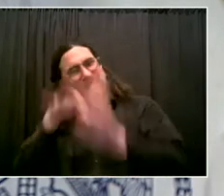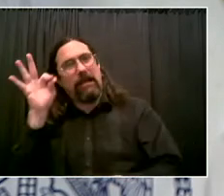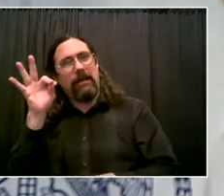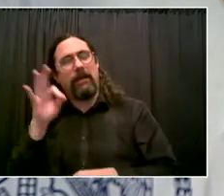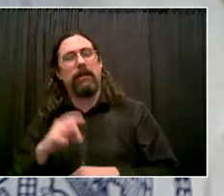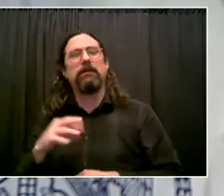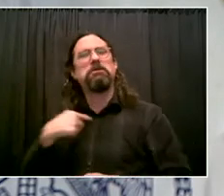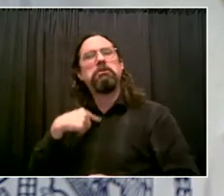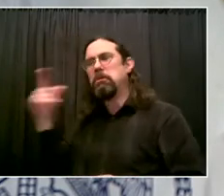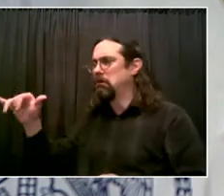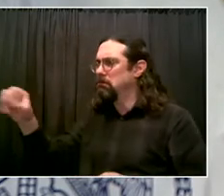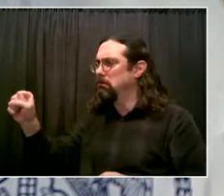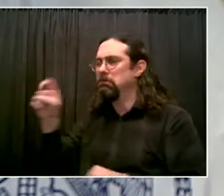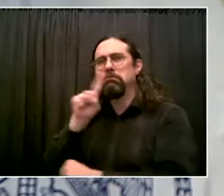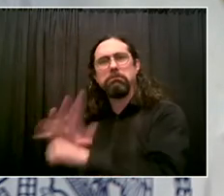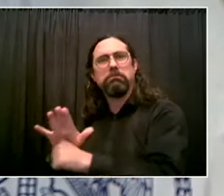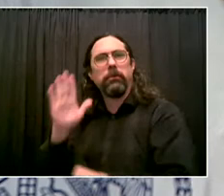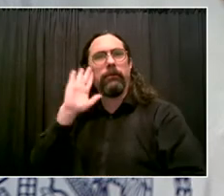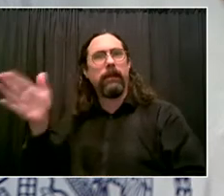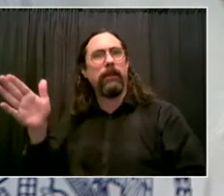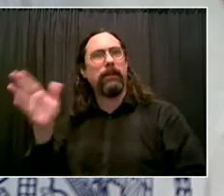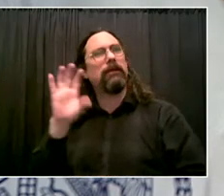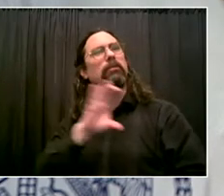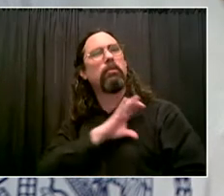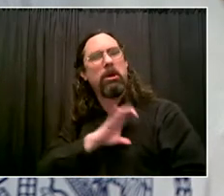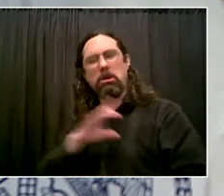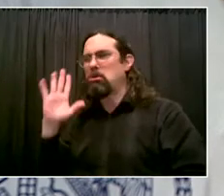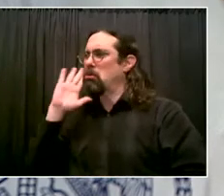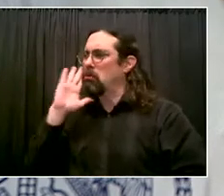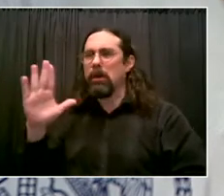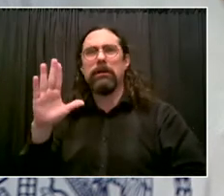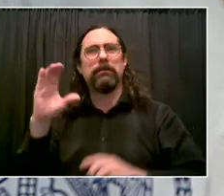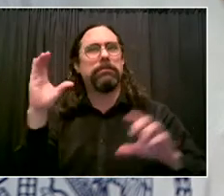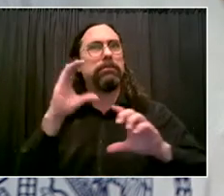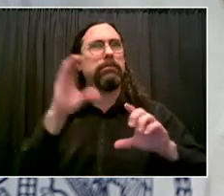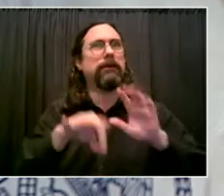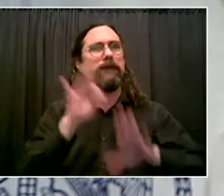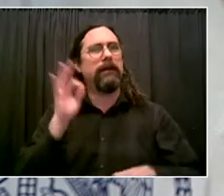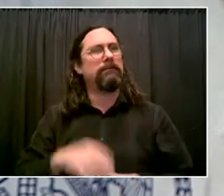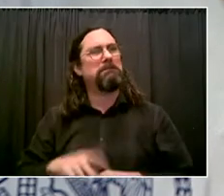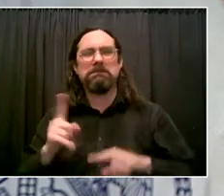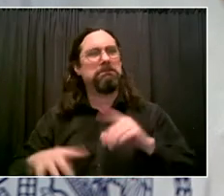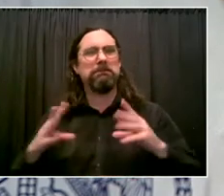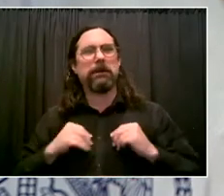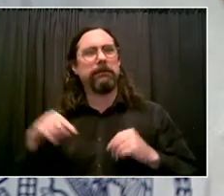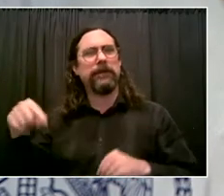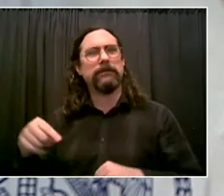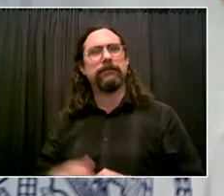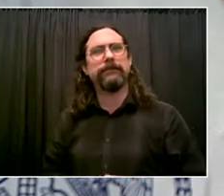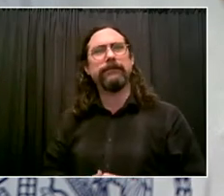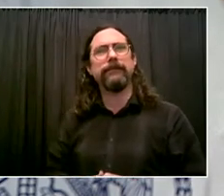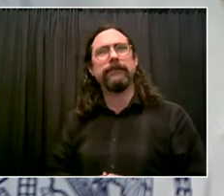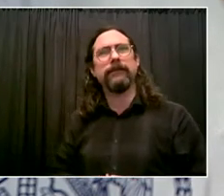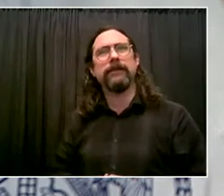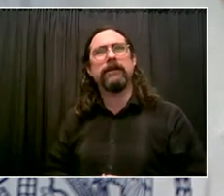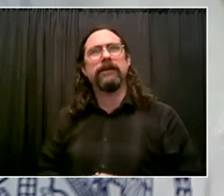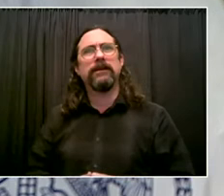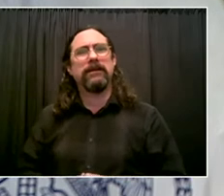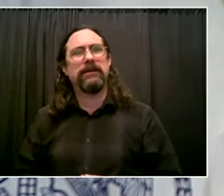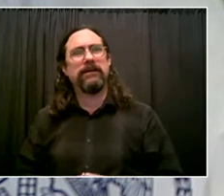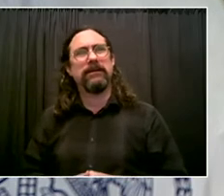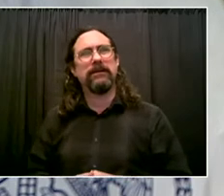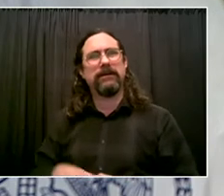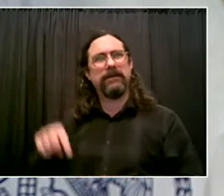fact that this reality in our nation, in our city,